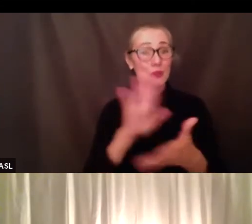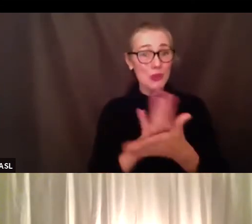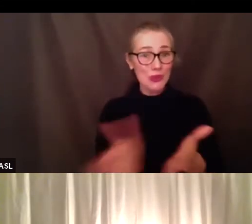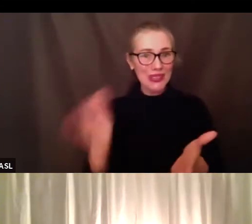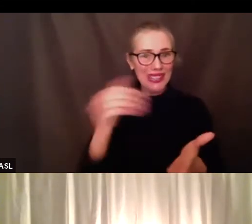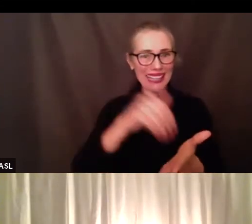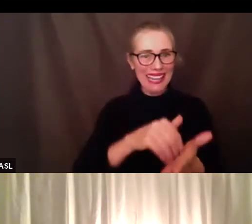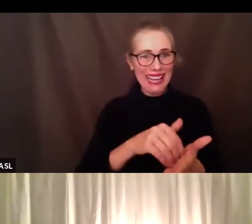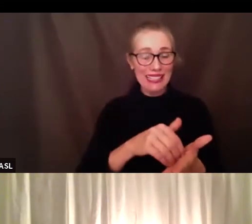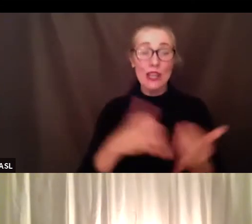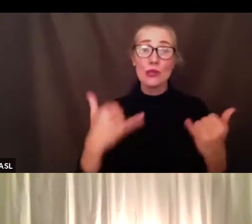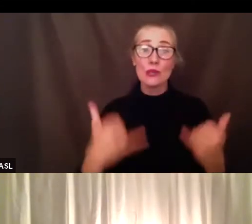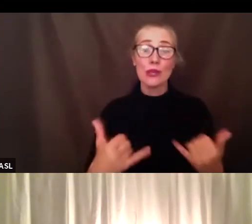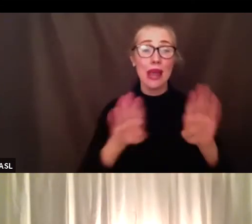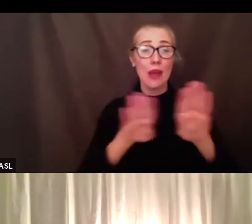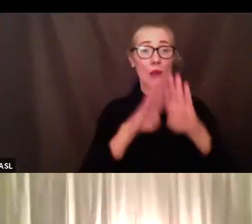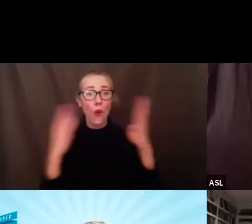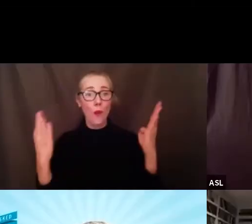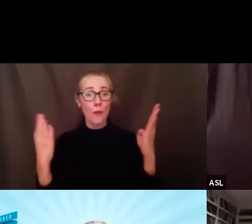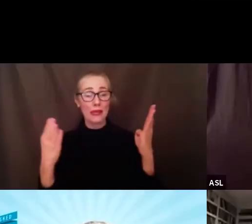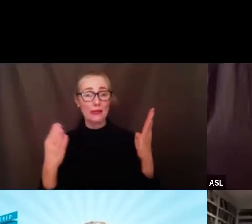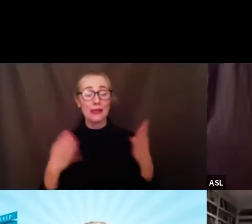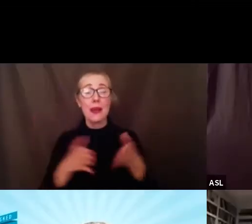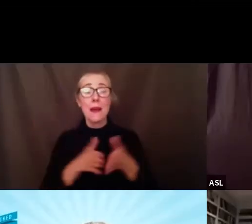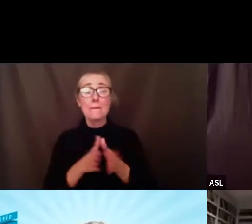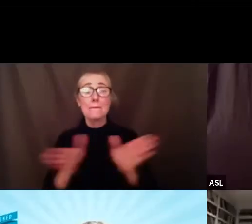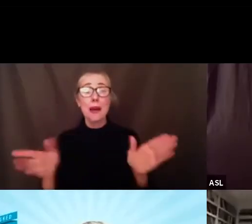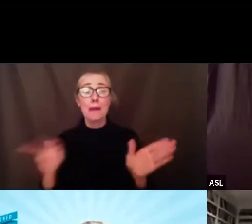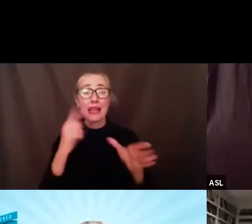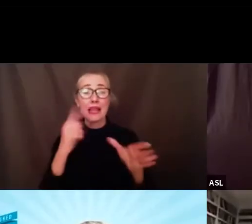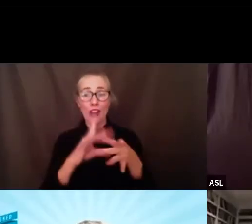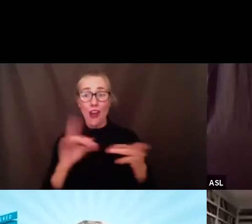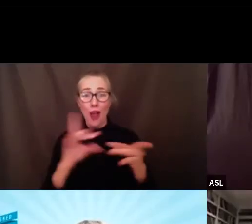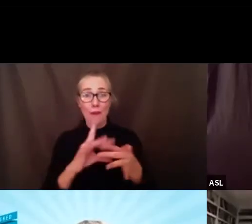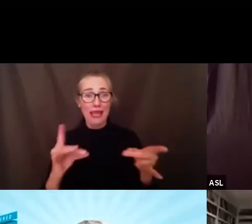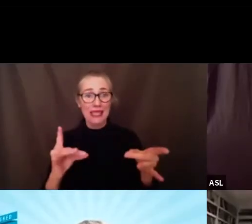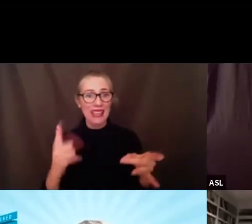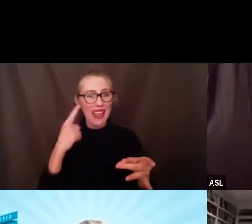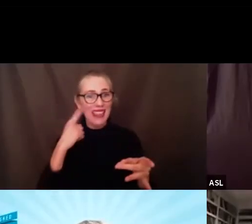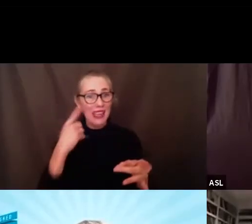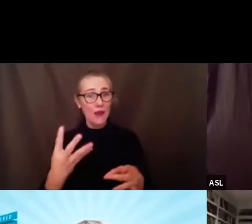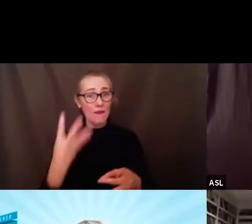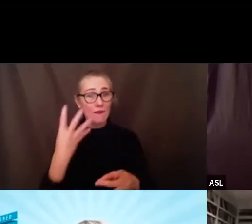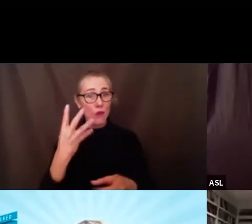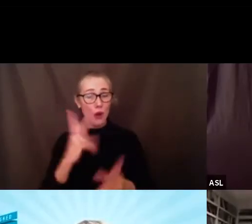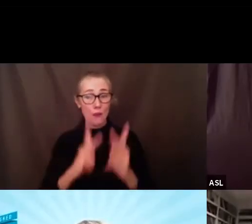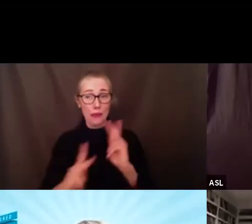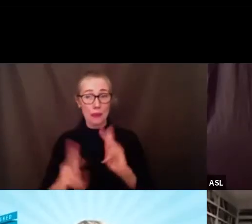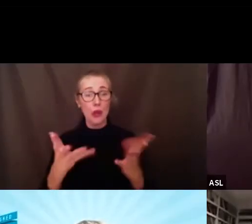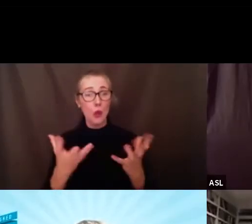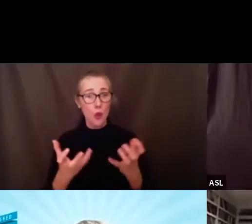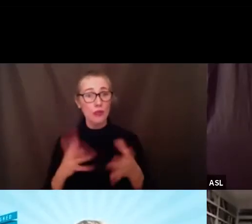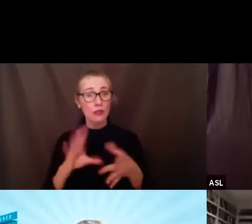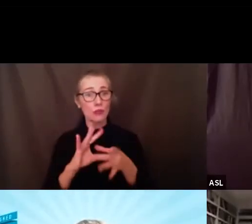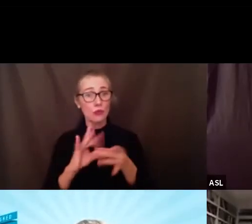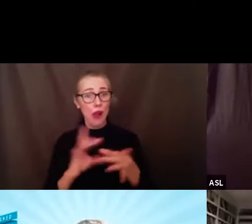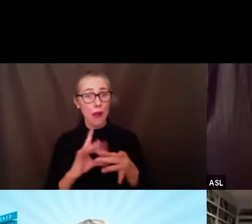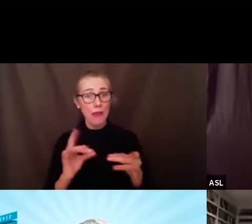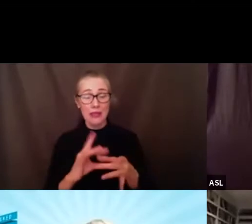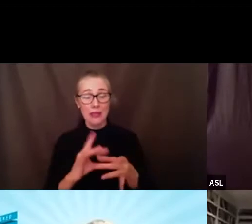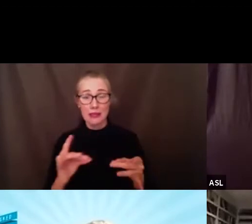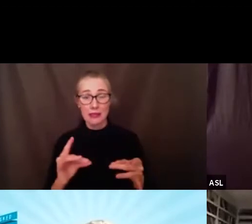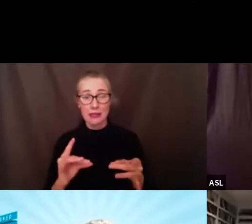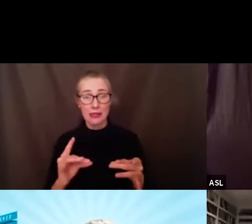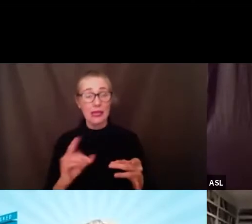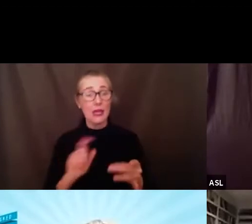to public comment i believe that we have four uh four folks who would like to make some comments and they will each